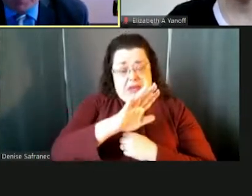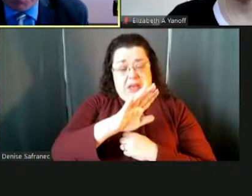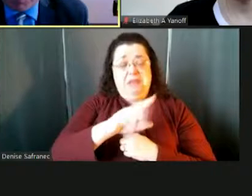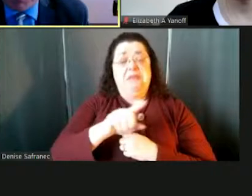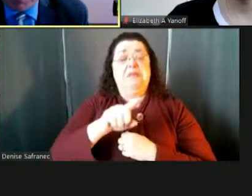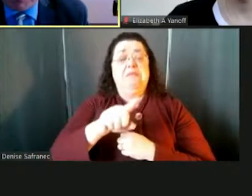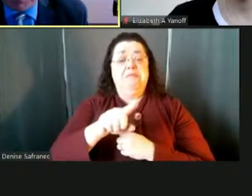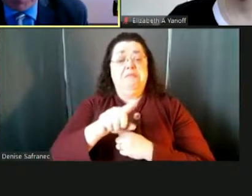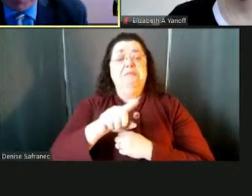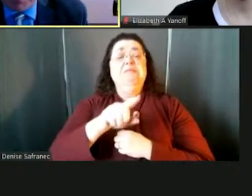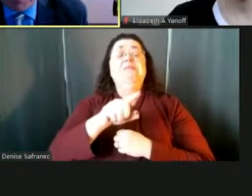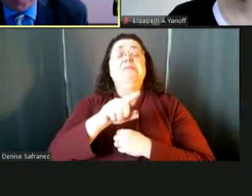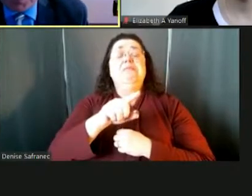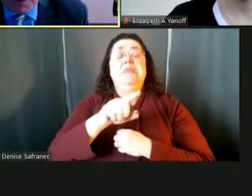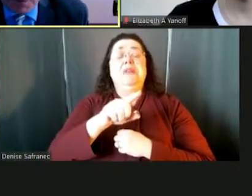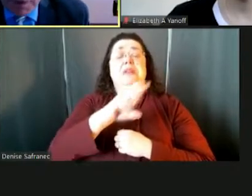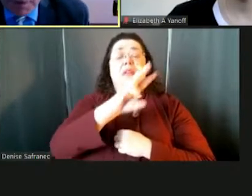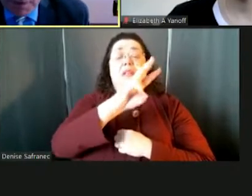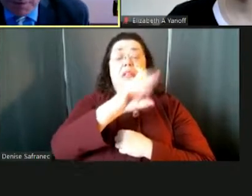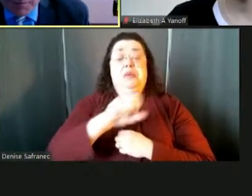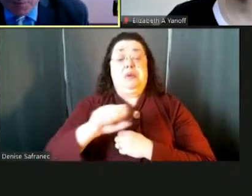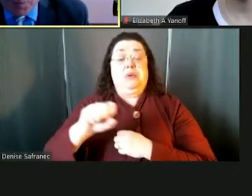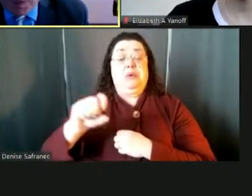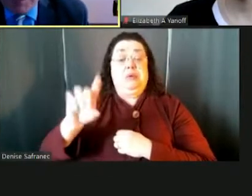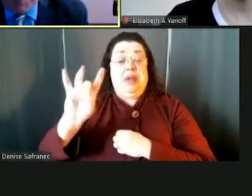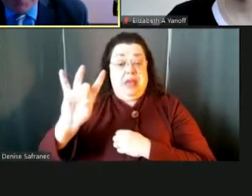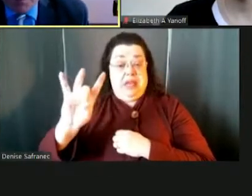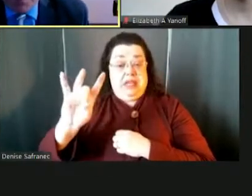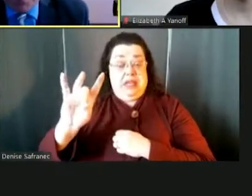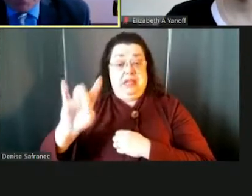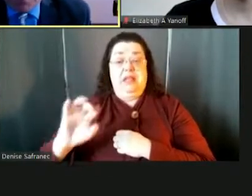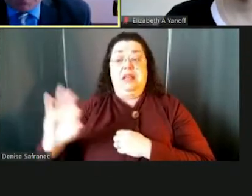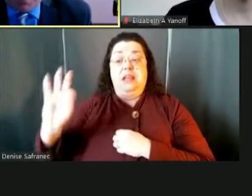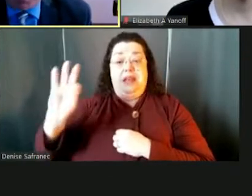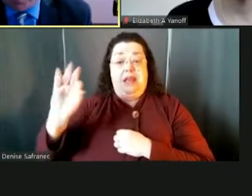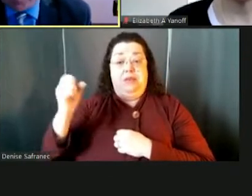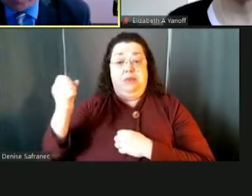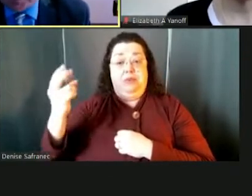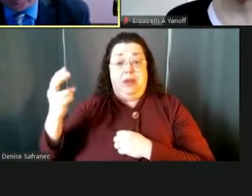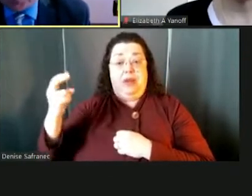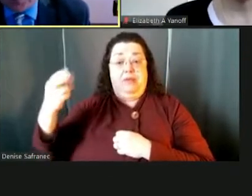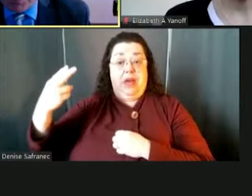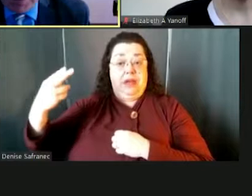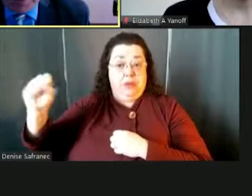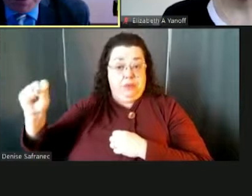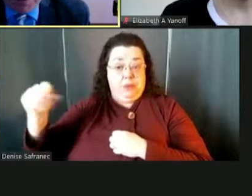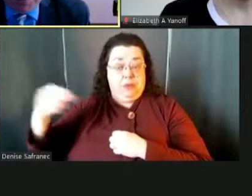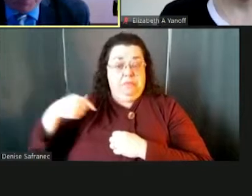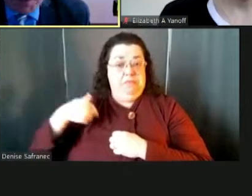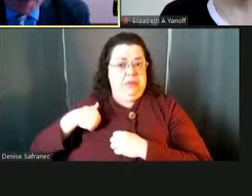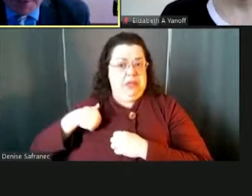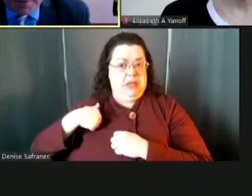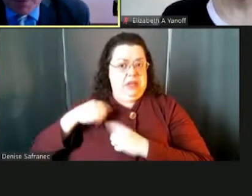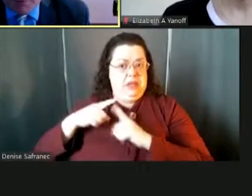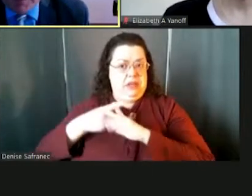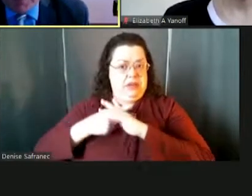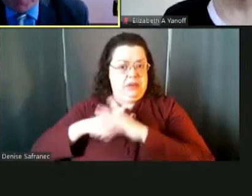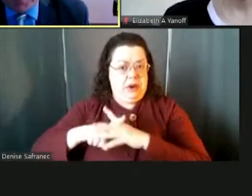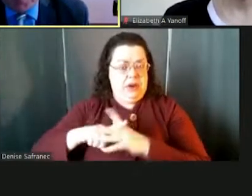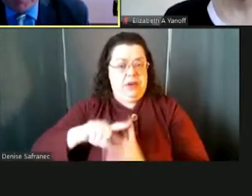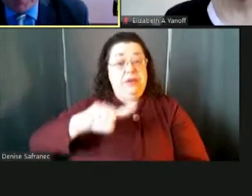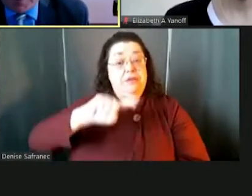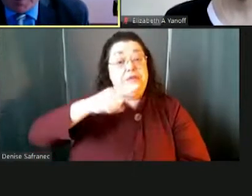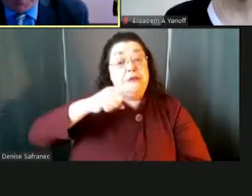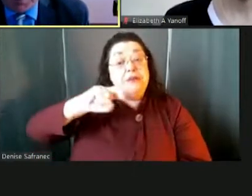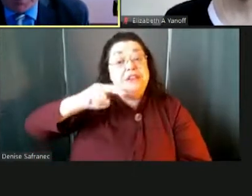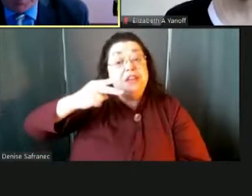approximately 1,200 students in grades nine through 12. I started my educational career as a first, second, and third grade